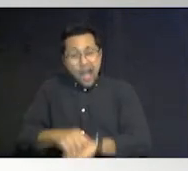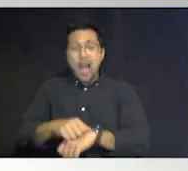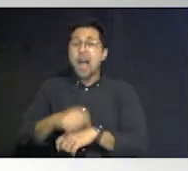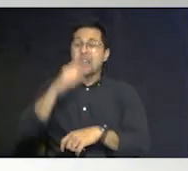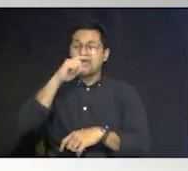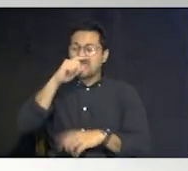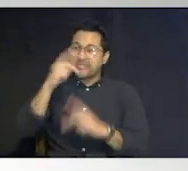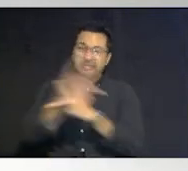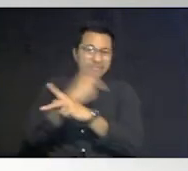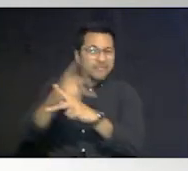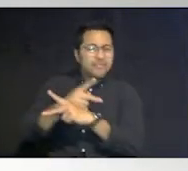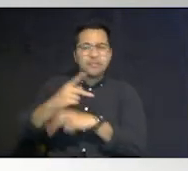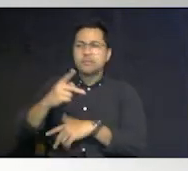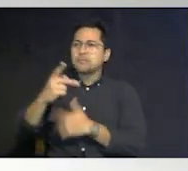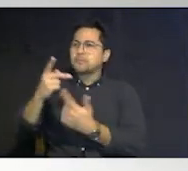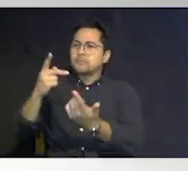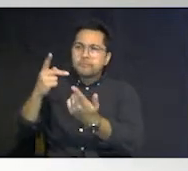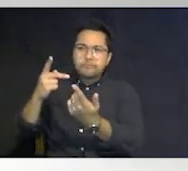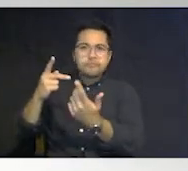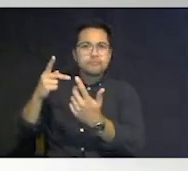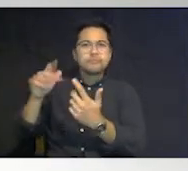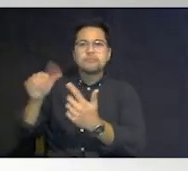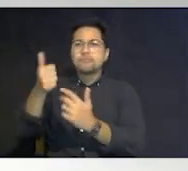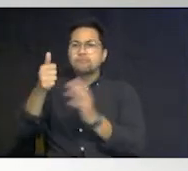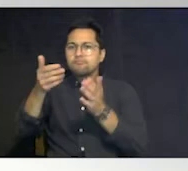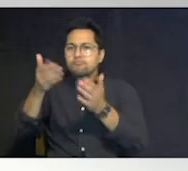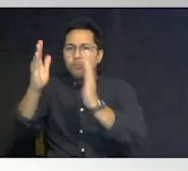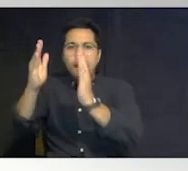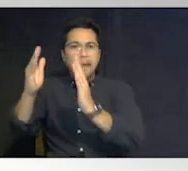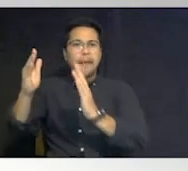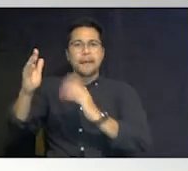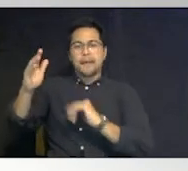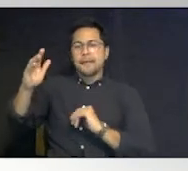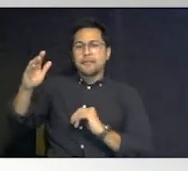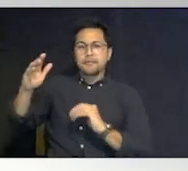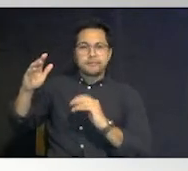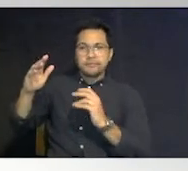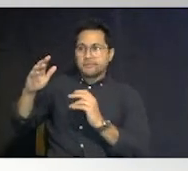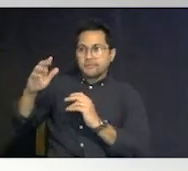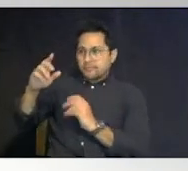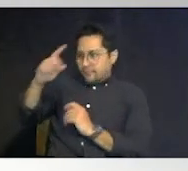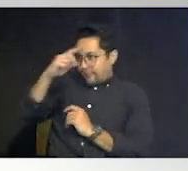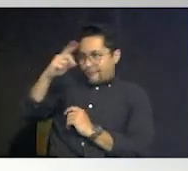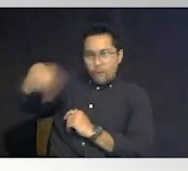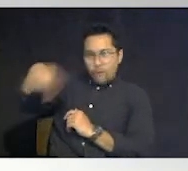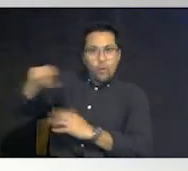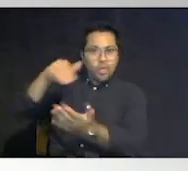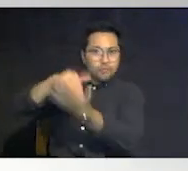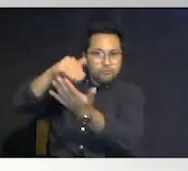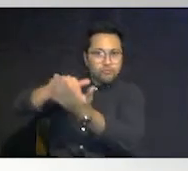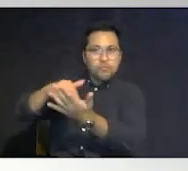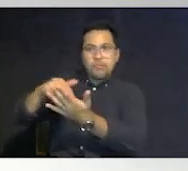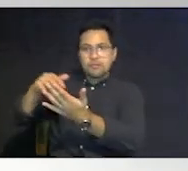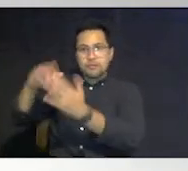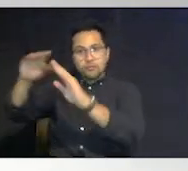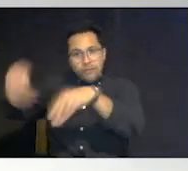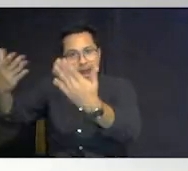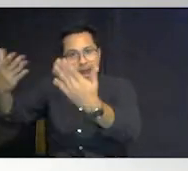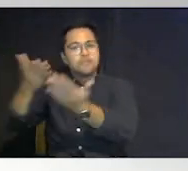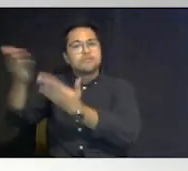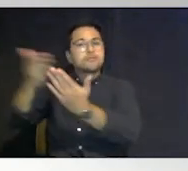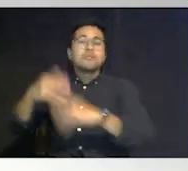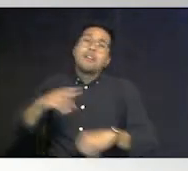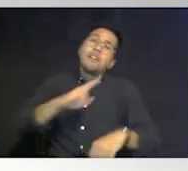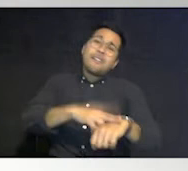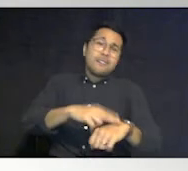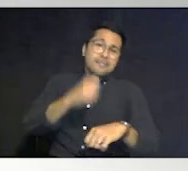providers the tools that they needed and the the access that they needed to be able to provide those service virtually and of course that doesn't work